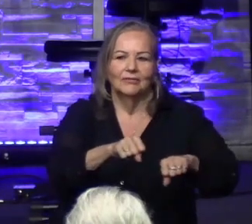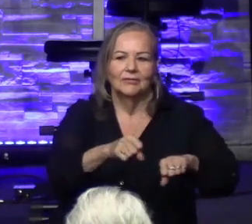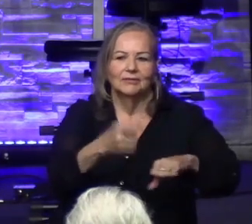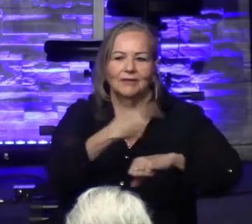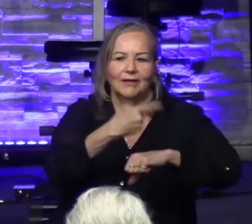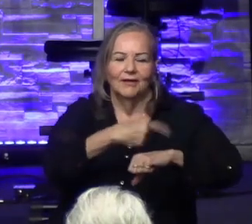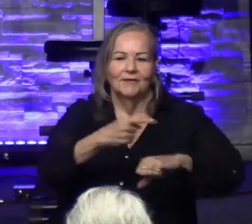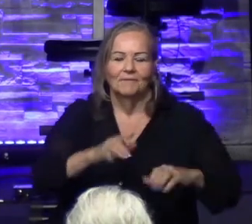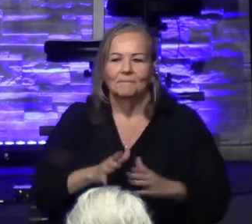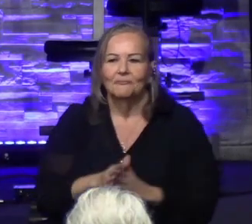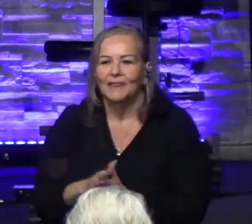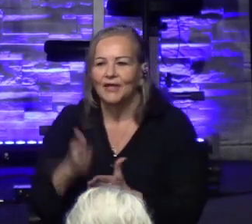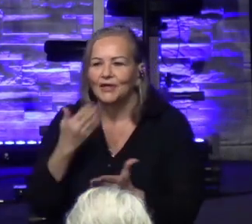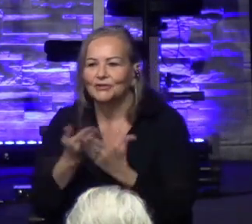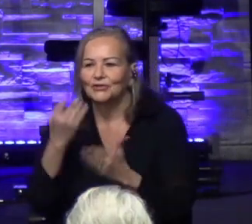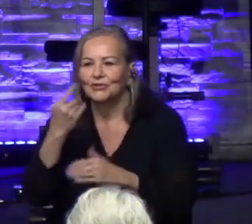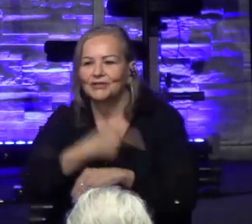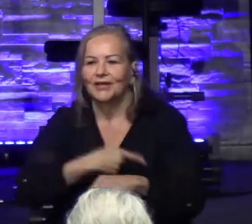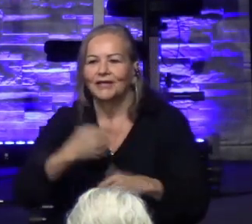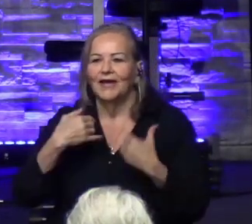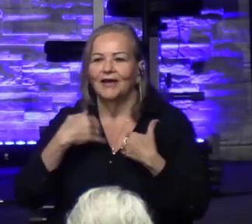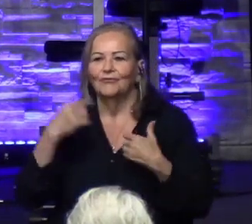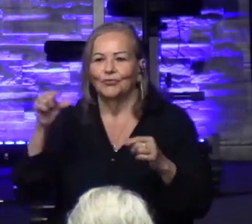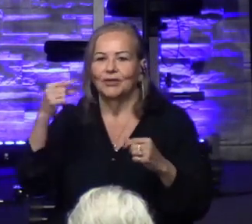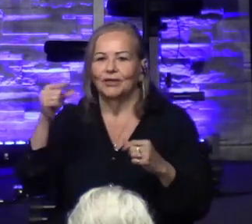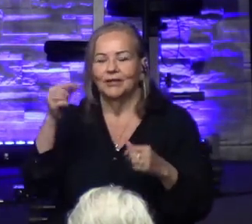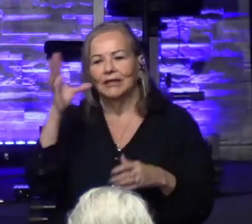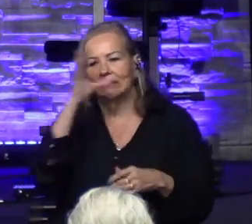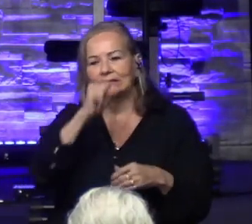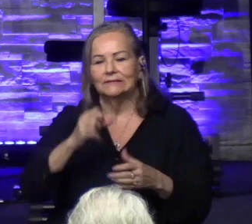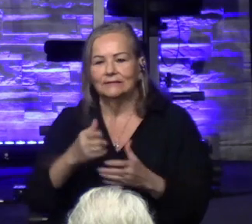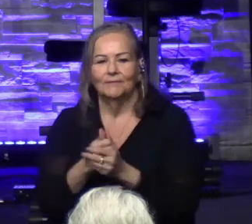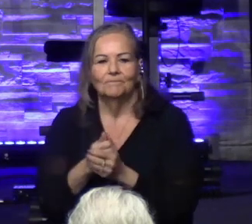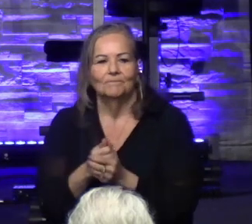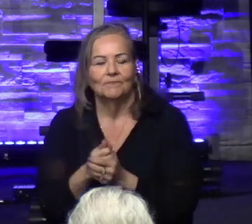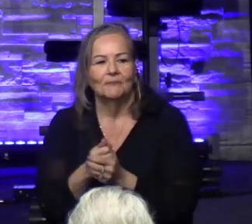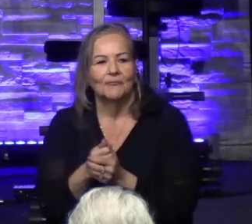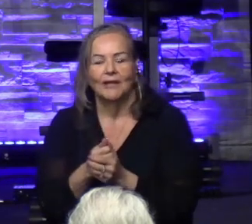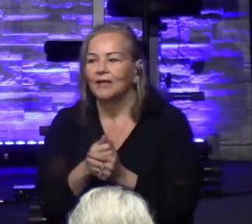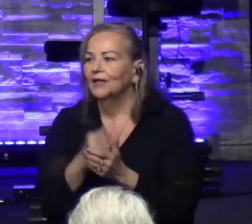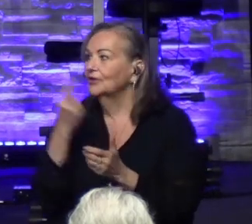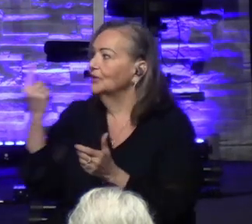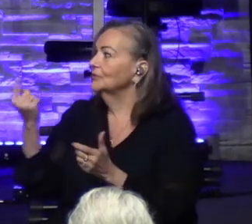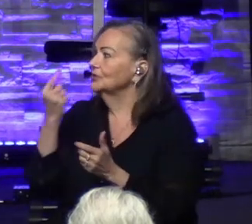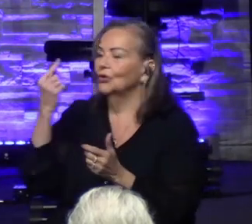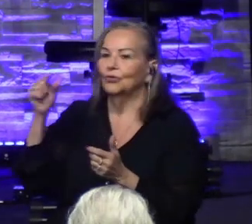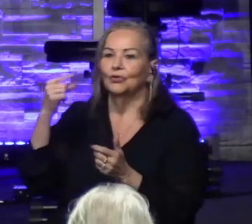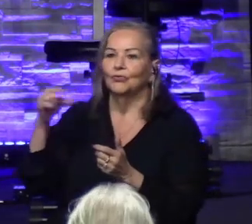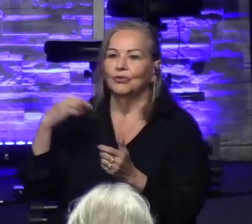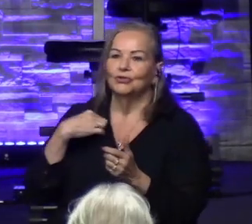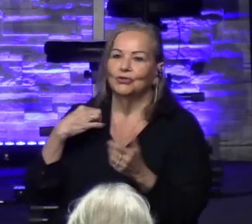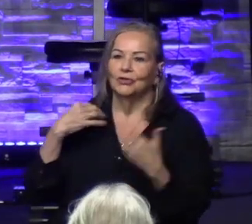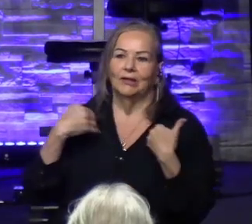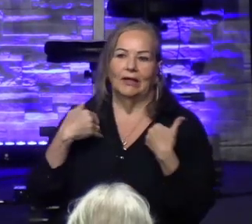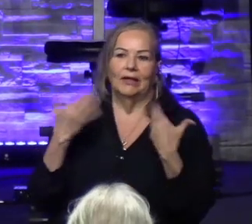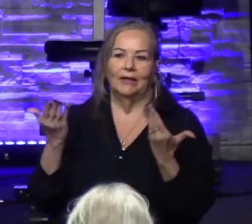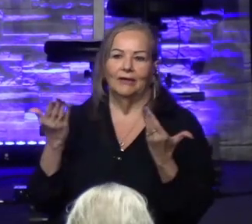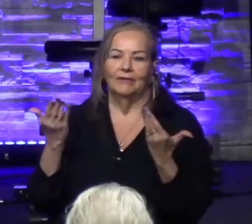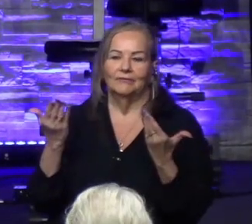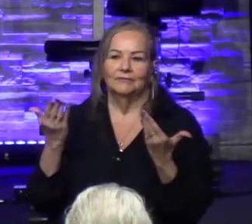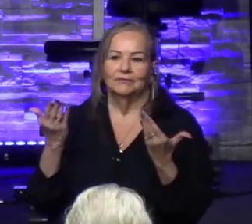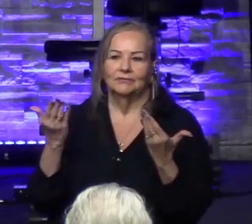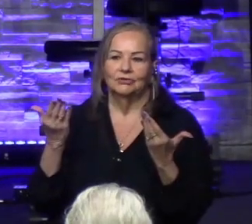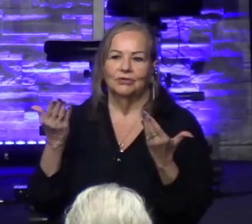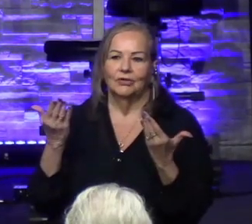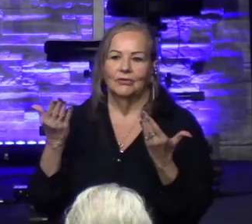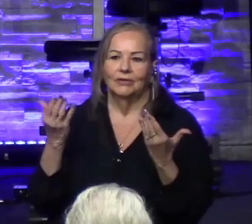It's a good day to wear green, I guess. This was the only kind of green shirt I have, so I guess I better buy more